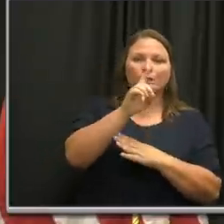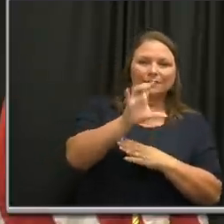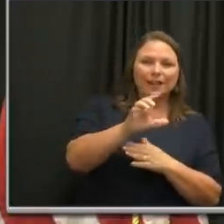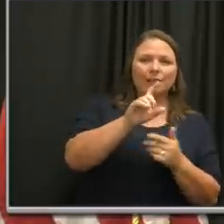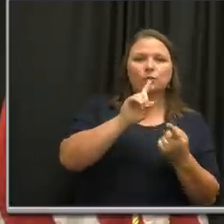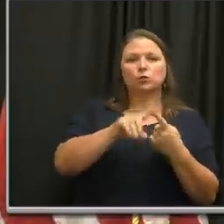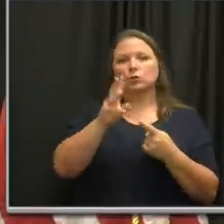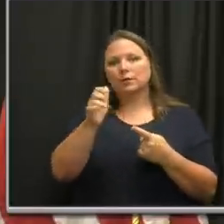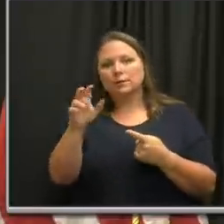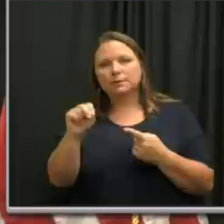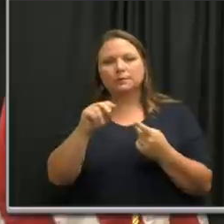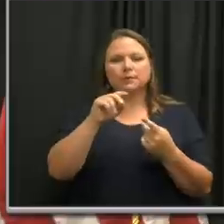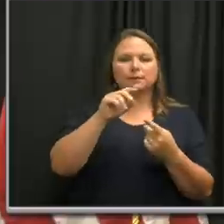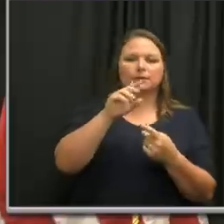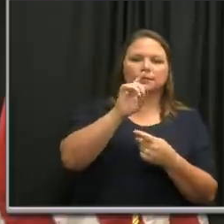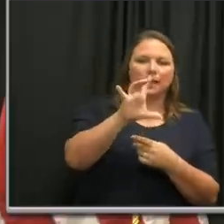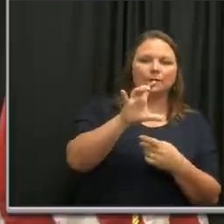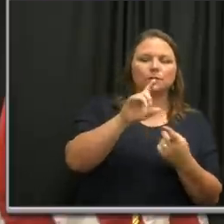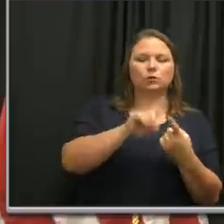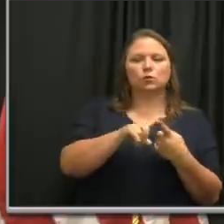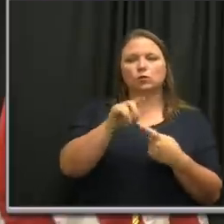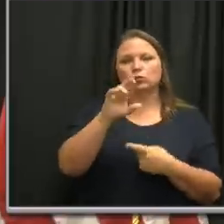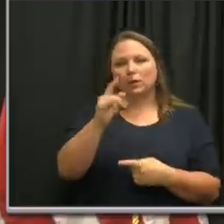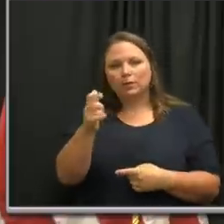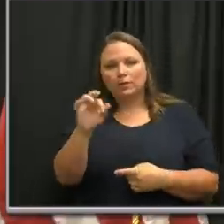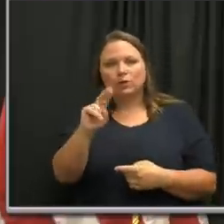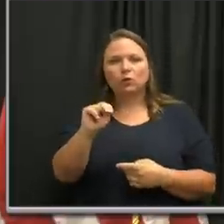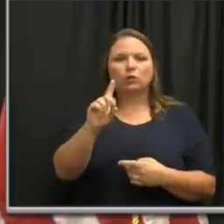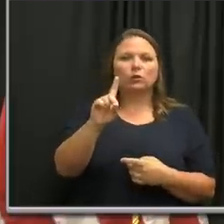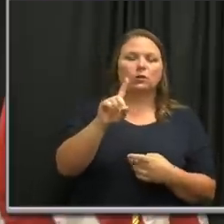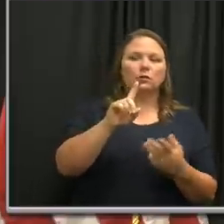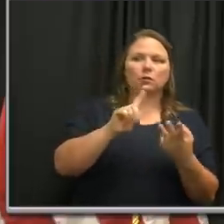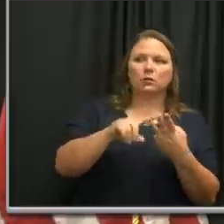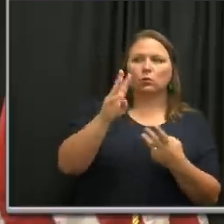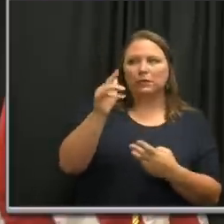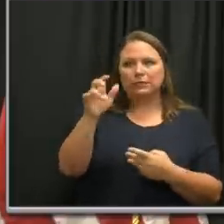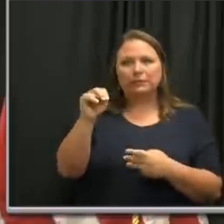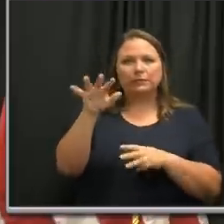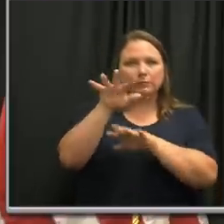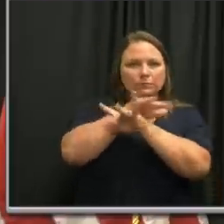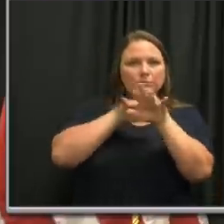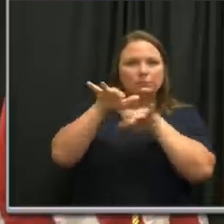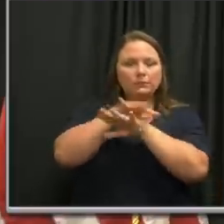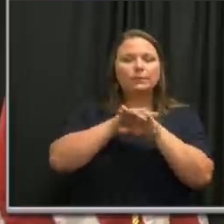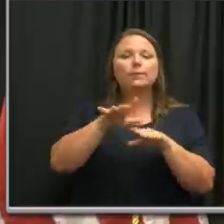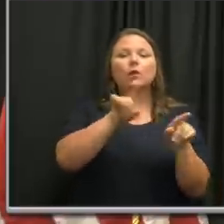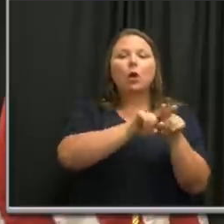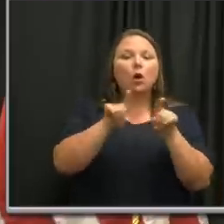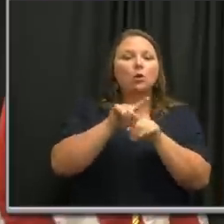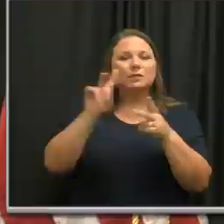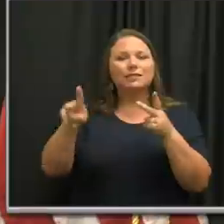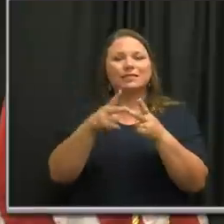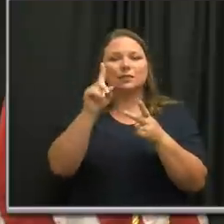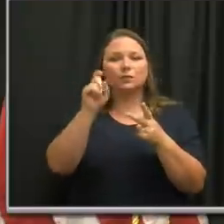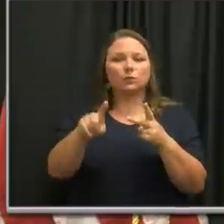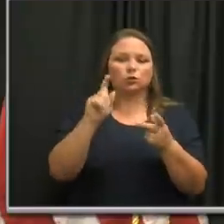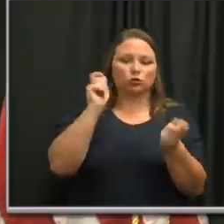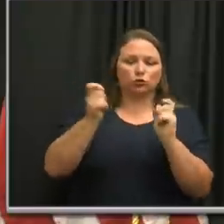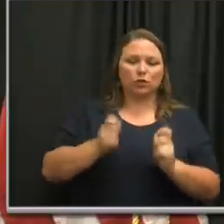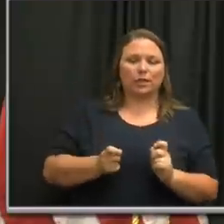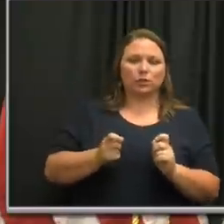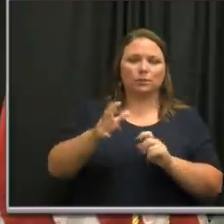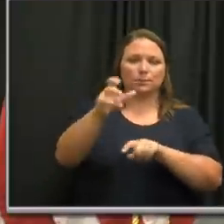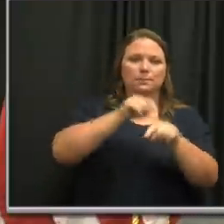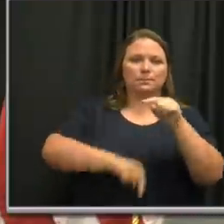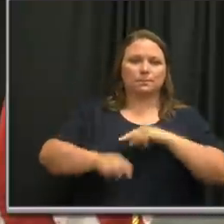to Williamson, Davidson to Rutherford, Wilson County. And then my second question is, considering the changes and modifications going back to